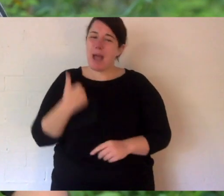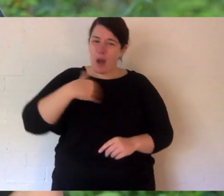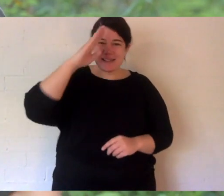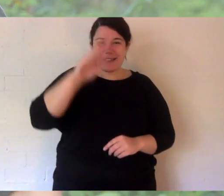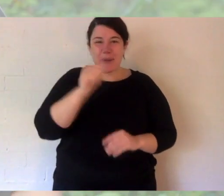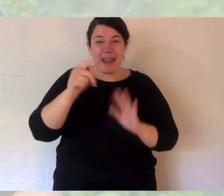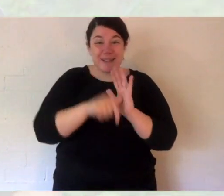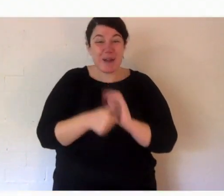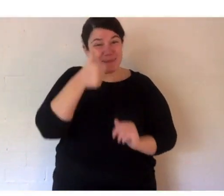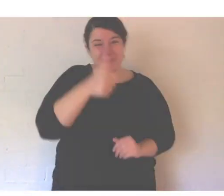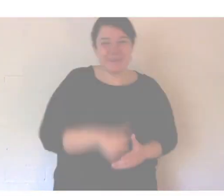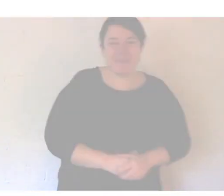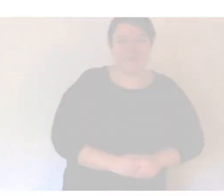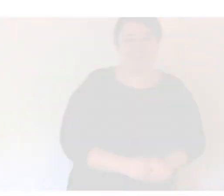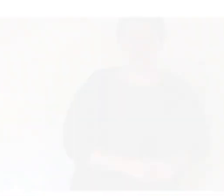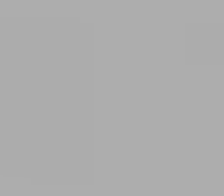next time.